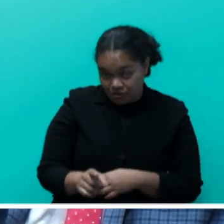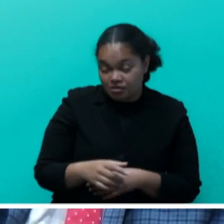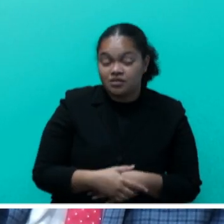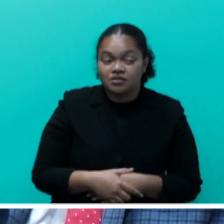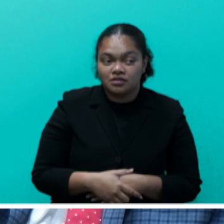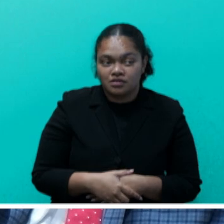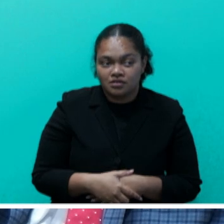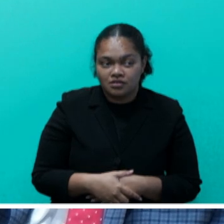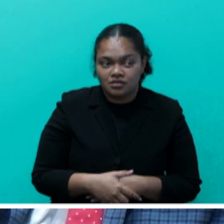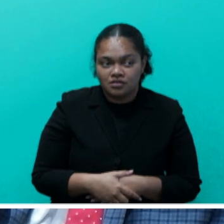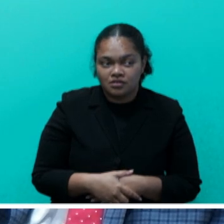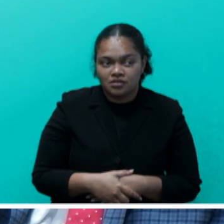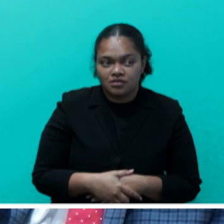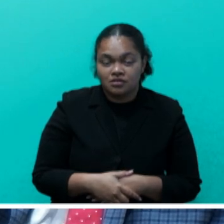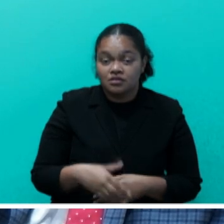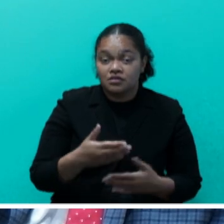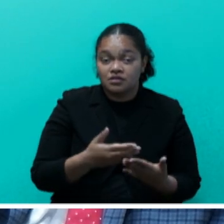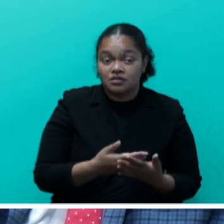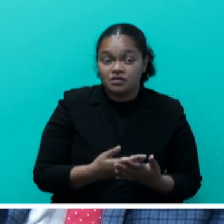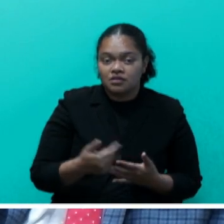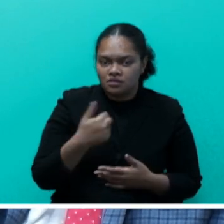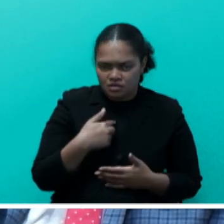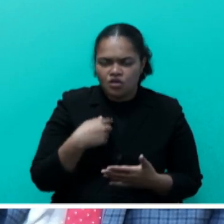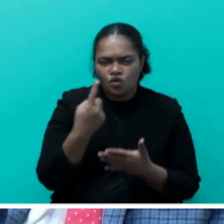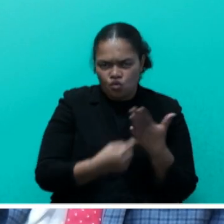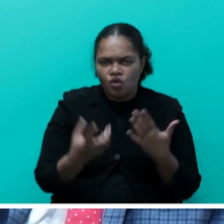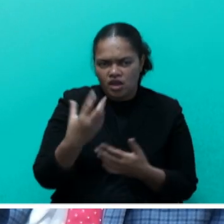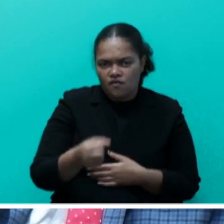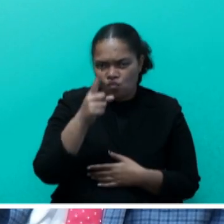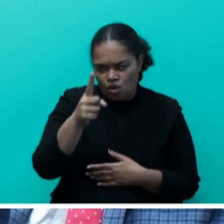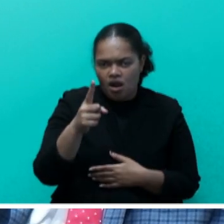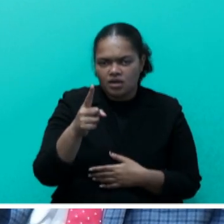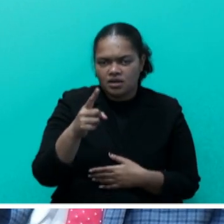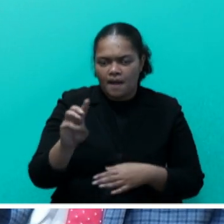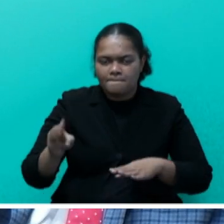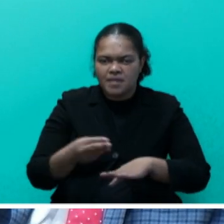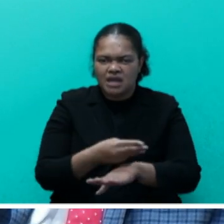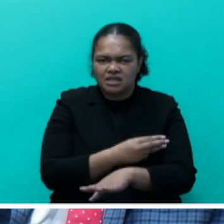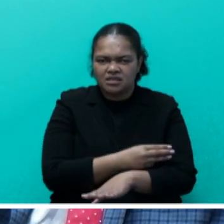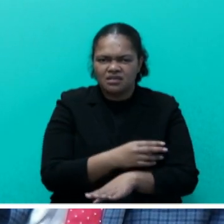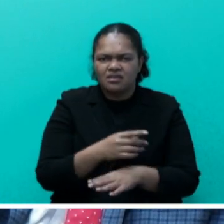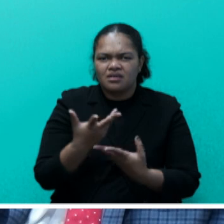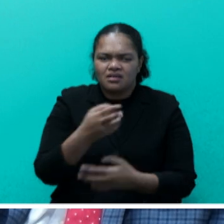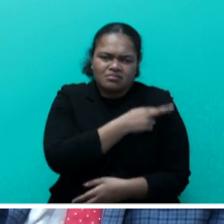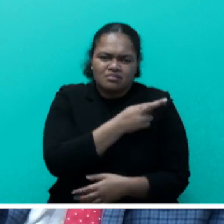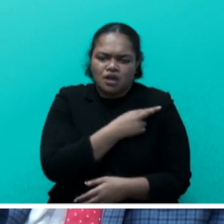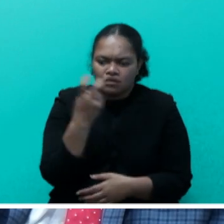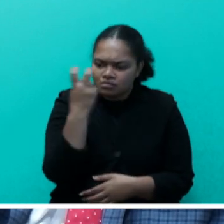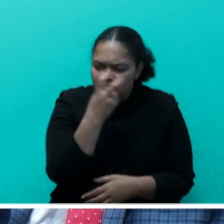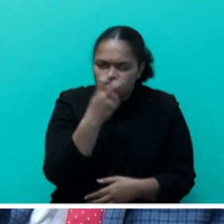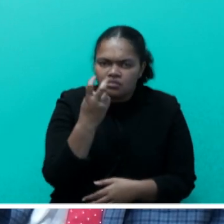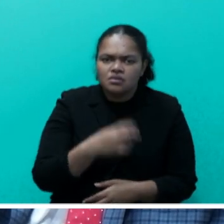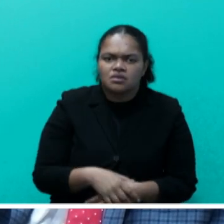like to request . We have only one marine jacka. Yes. We have only one island of Tabuni, yet we have